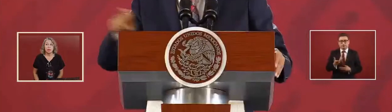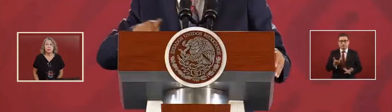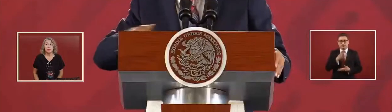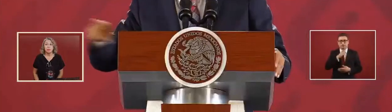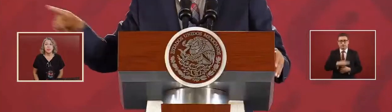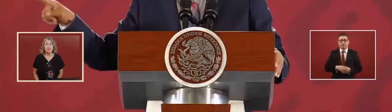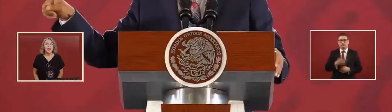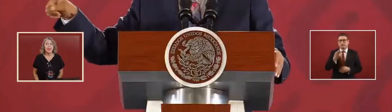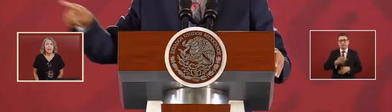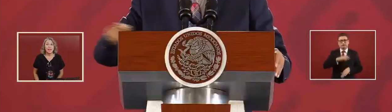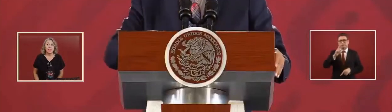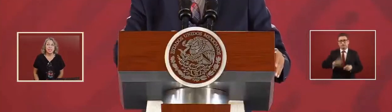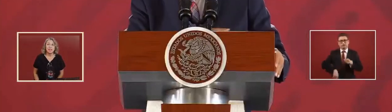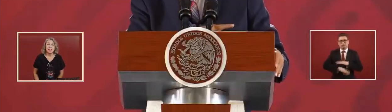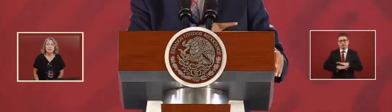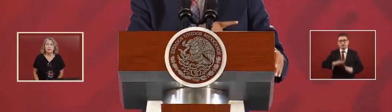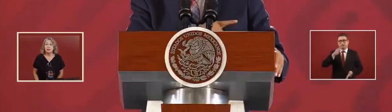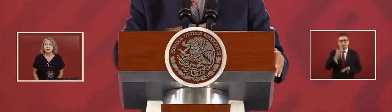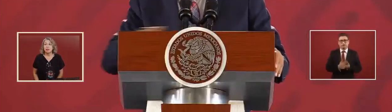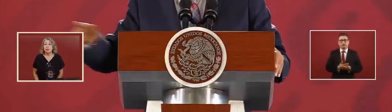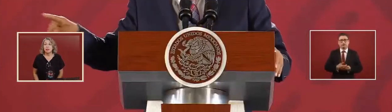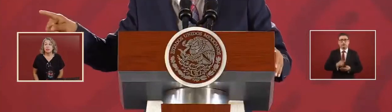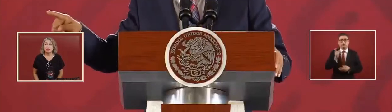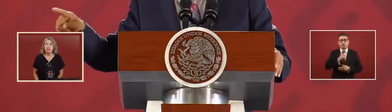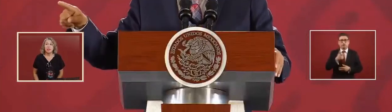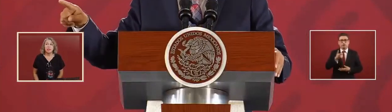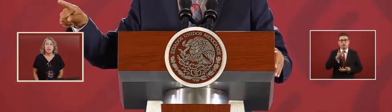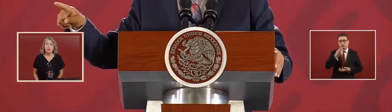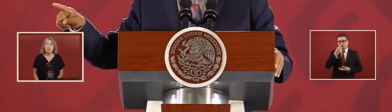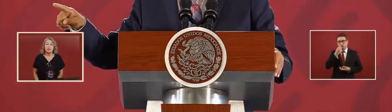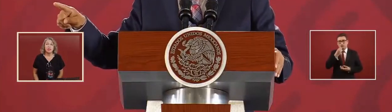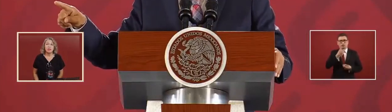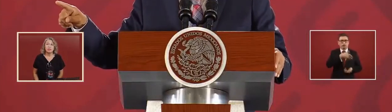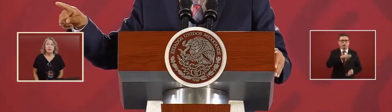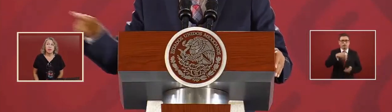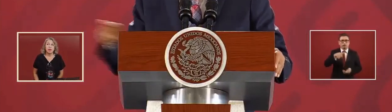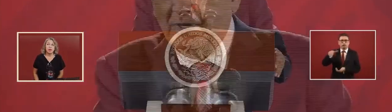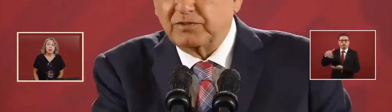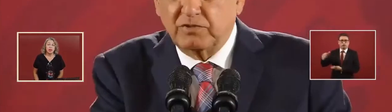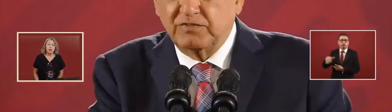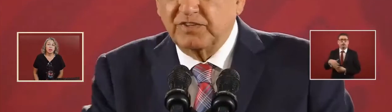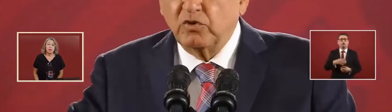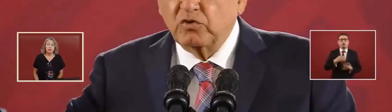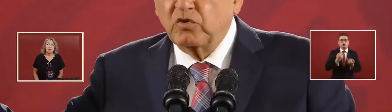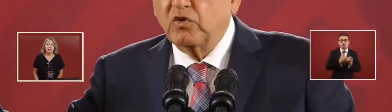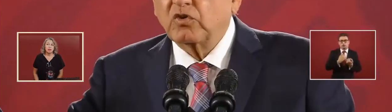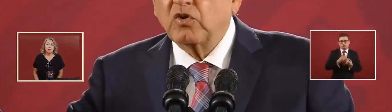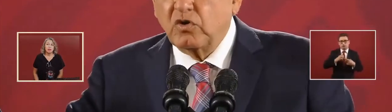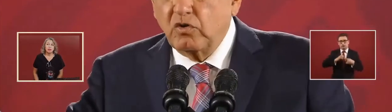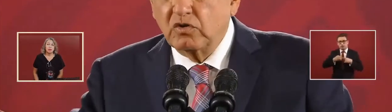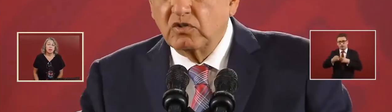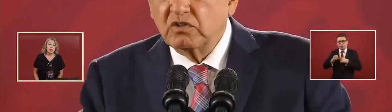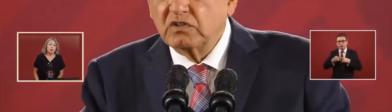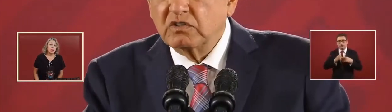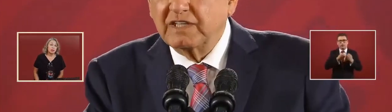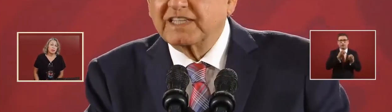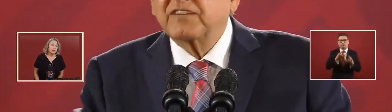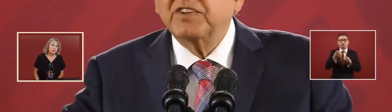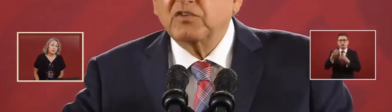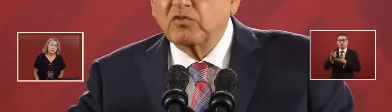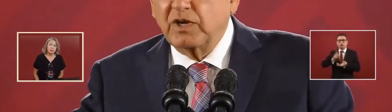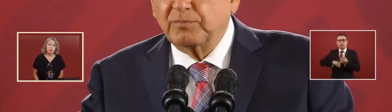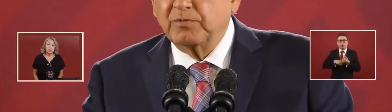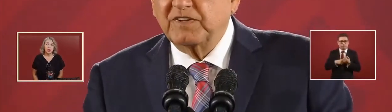the giving of trafficking of the